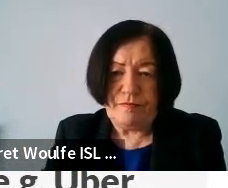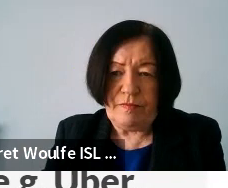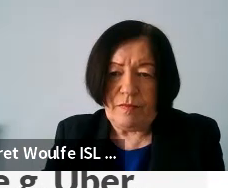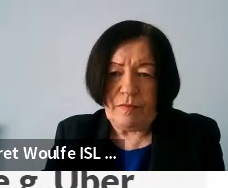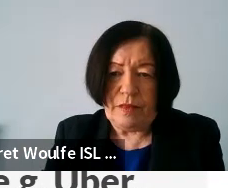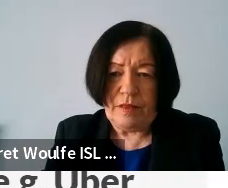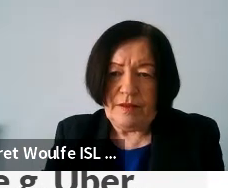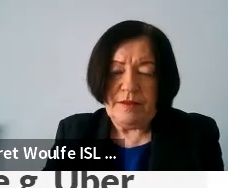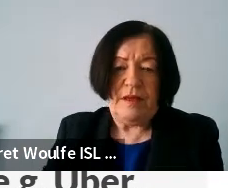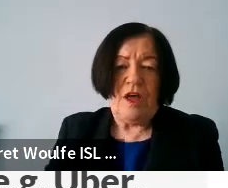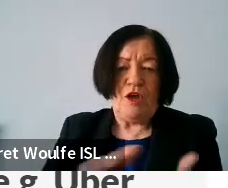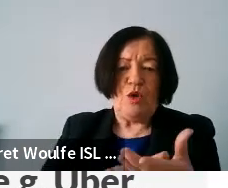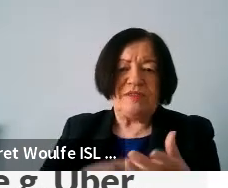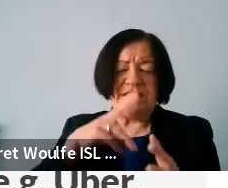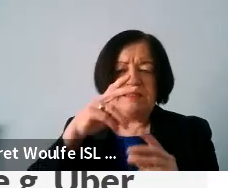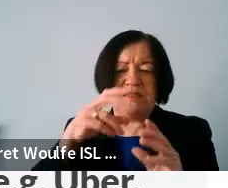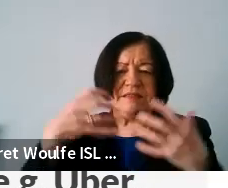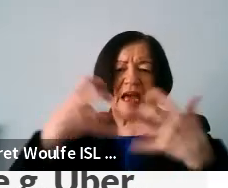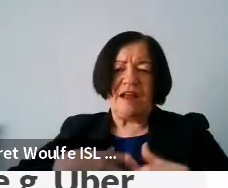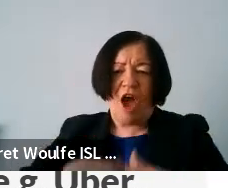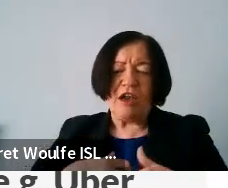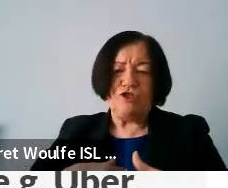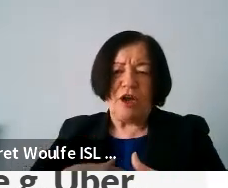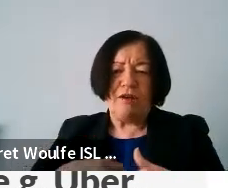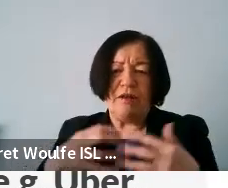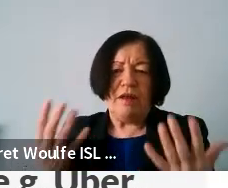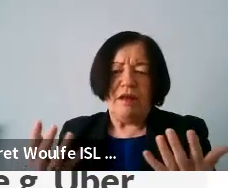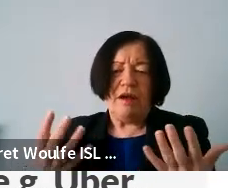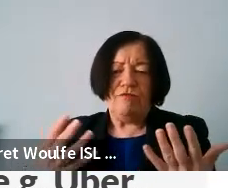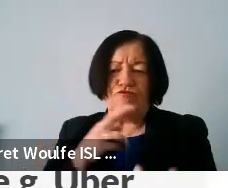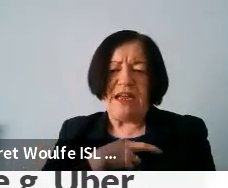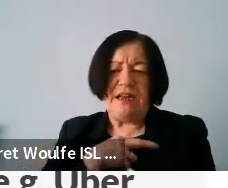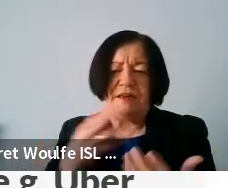using technology and have been really